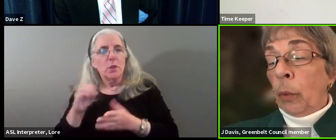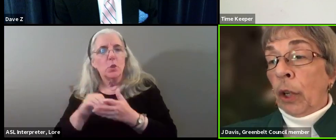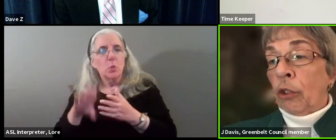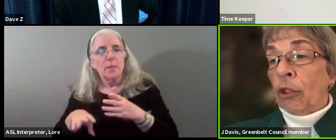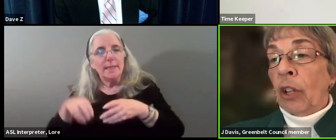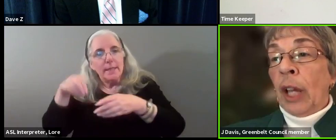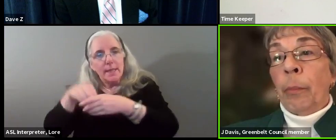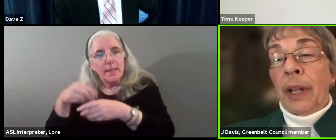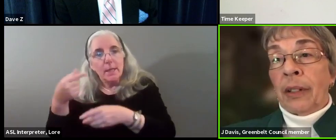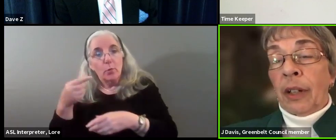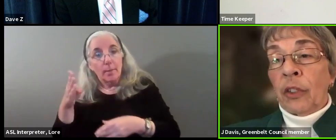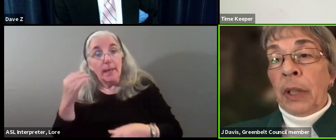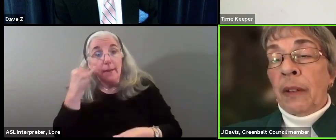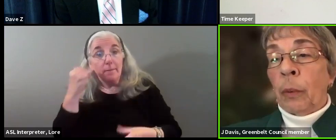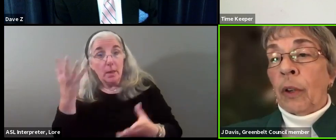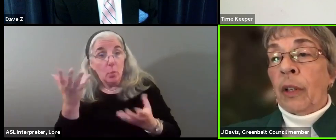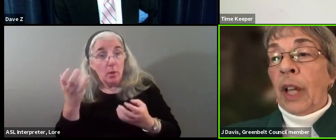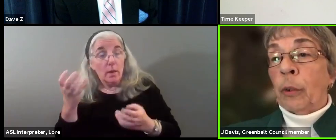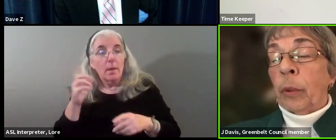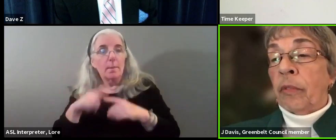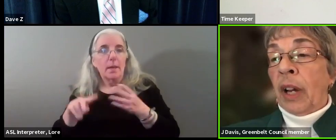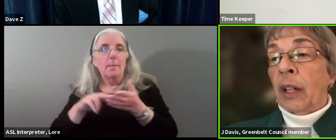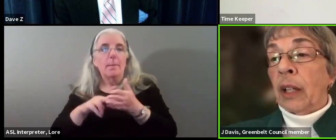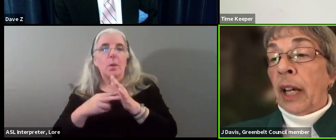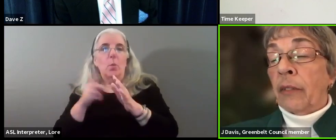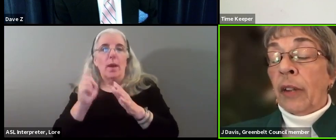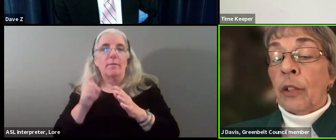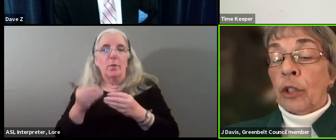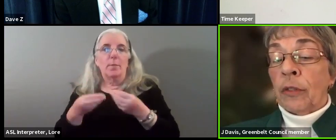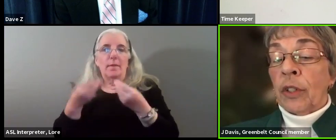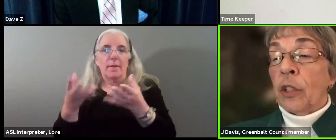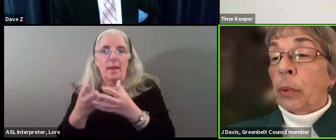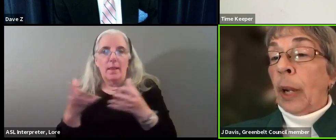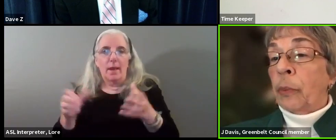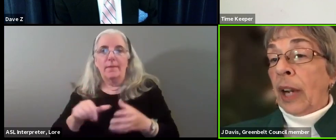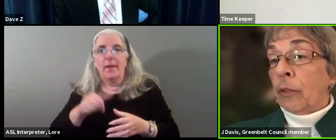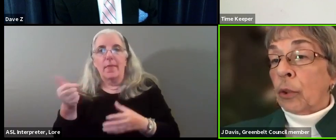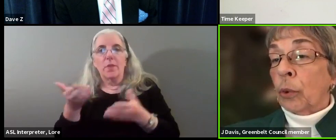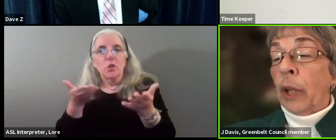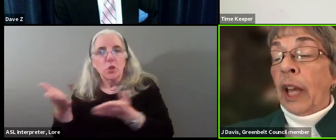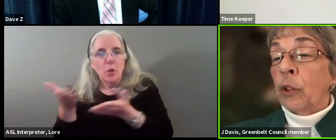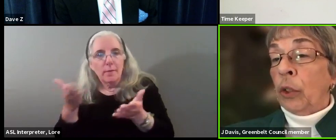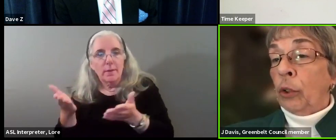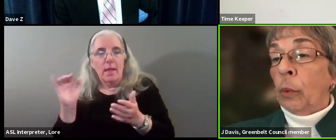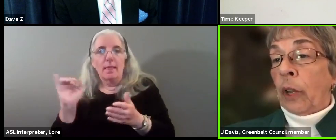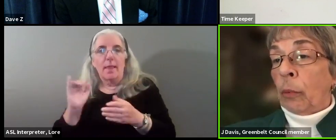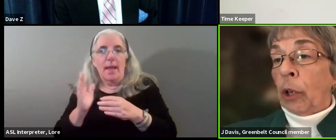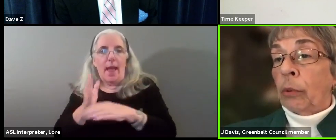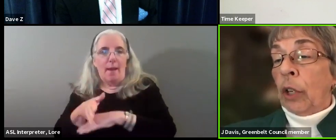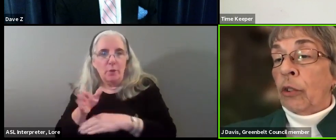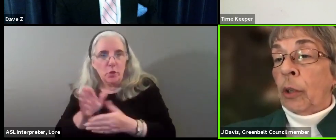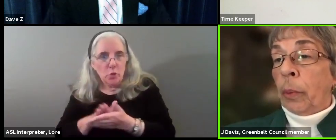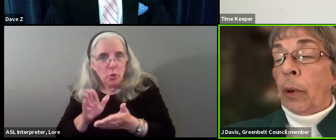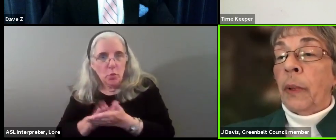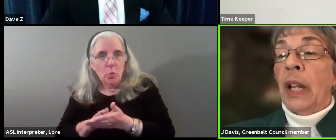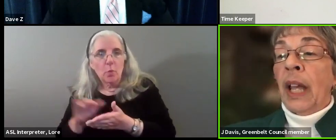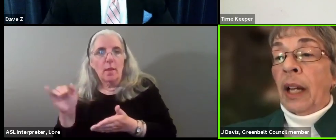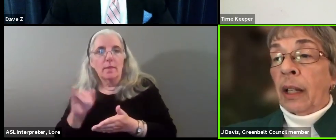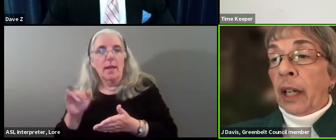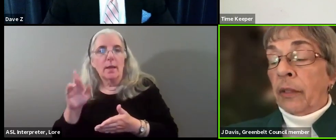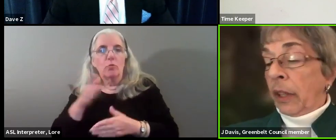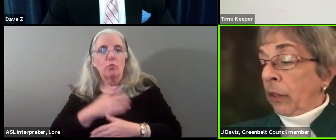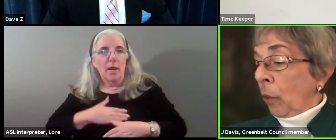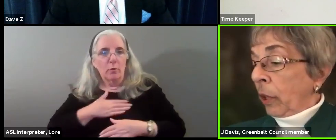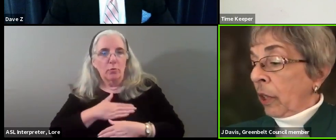if they wish. But it does mean that we're going to have to provide a lot of other services, perhaps after school, as we do with our Recreation Department